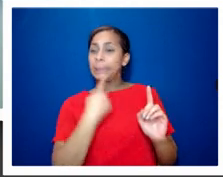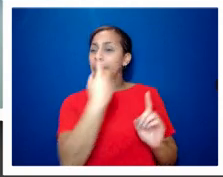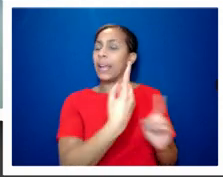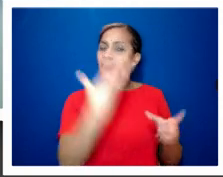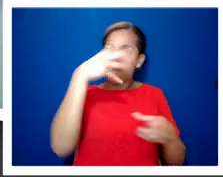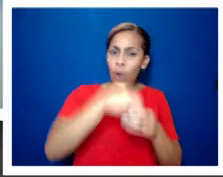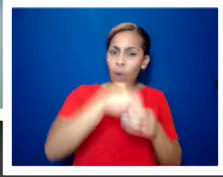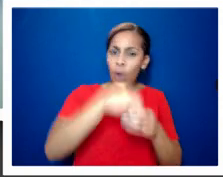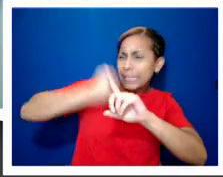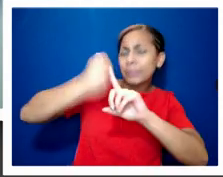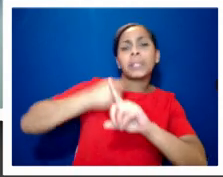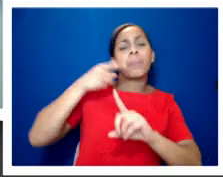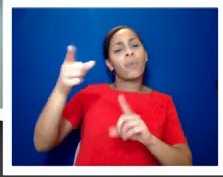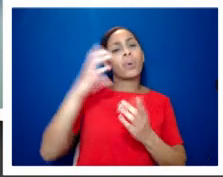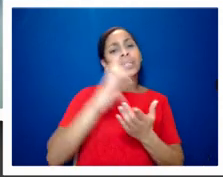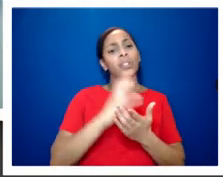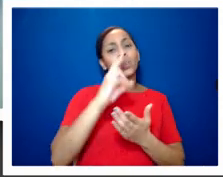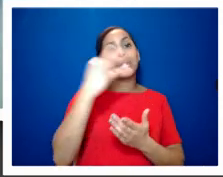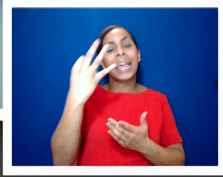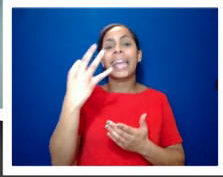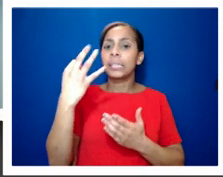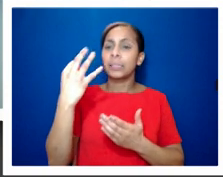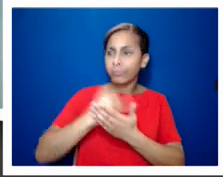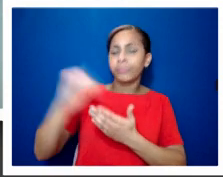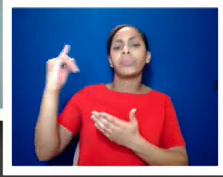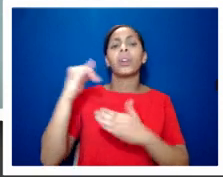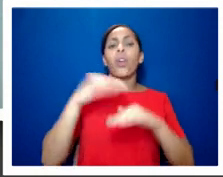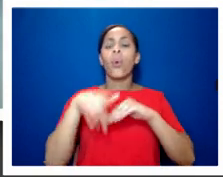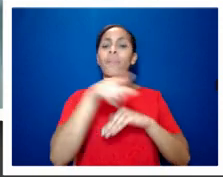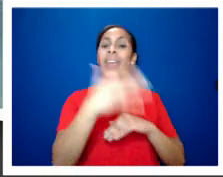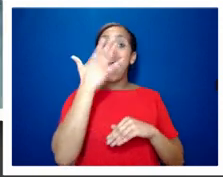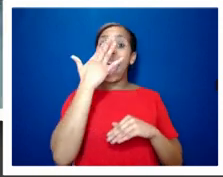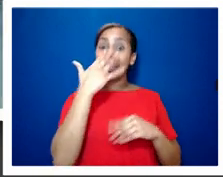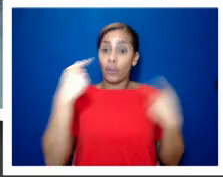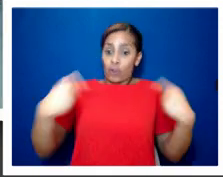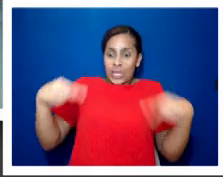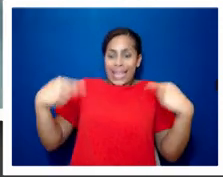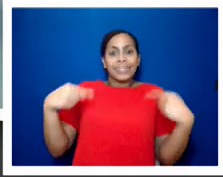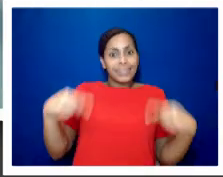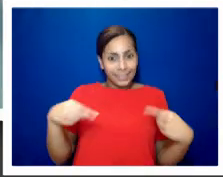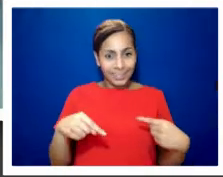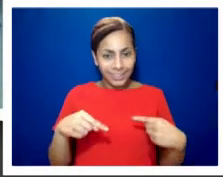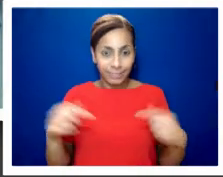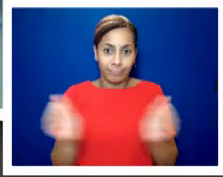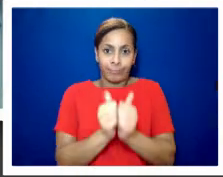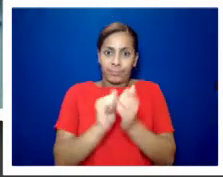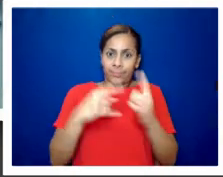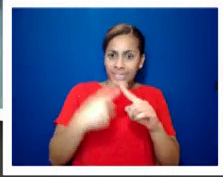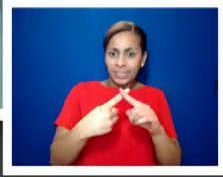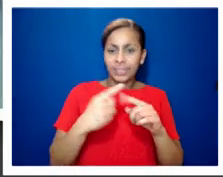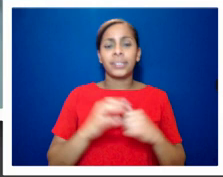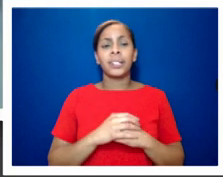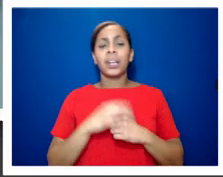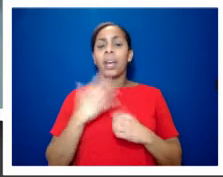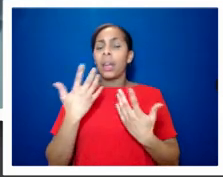and about the age of consent and the age of consent wasn't equal during this period as well um he